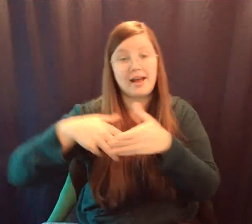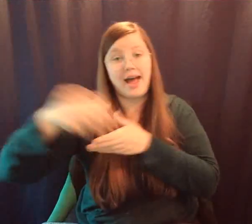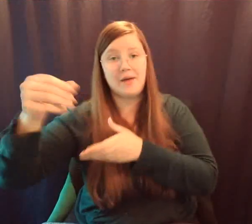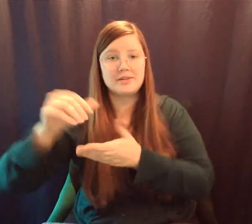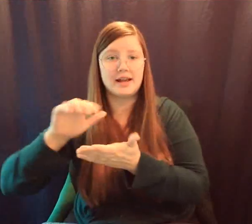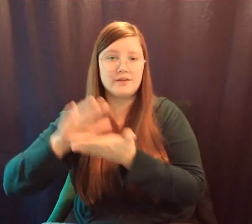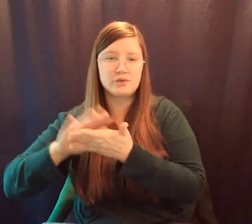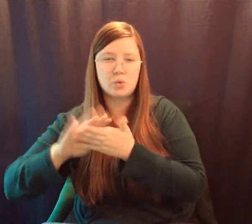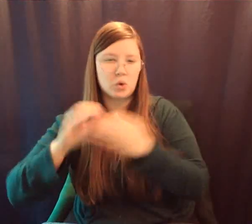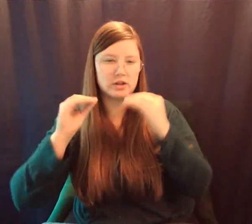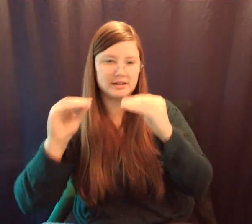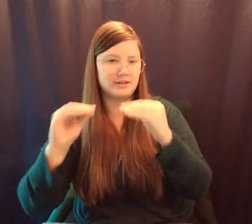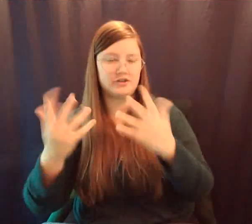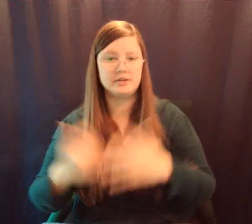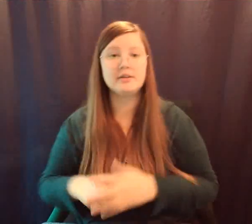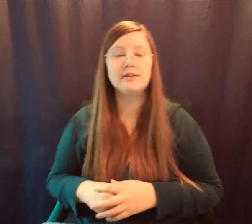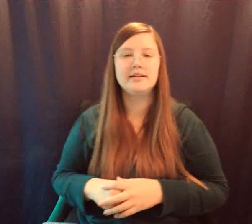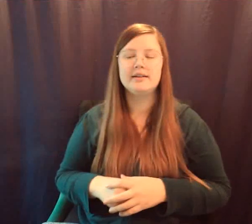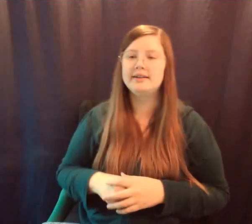or teaching?